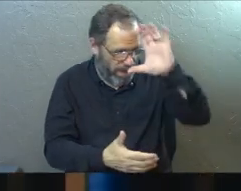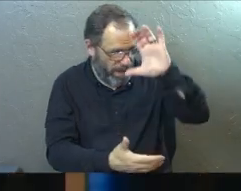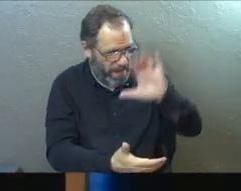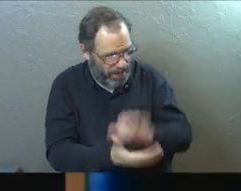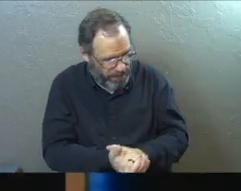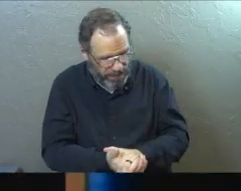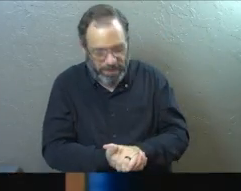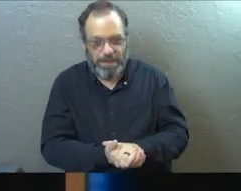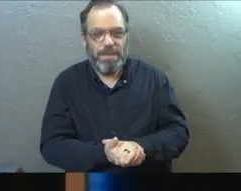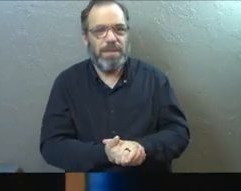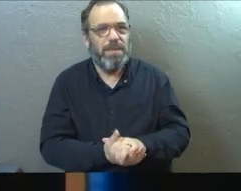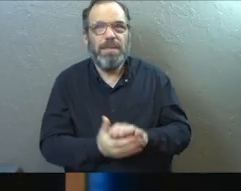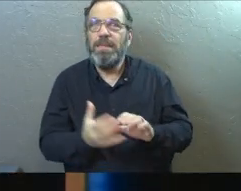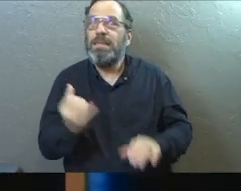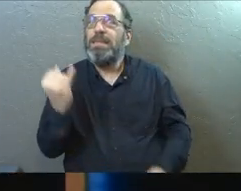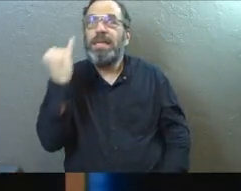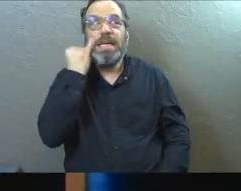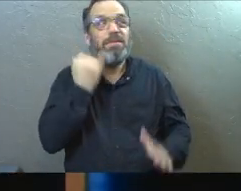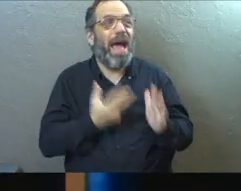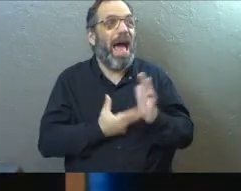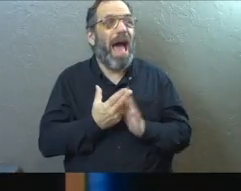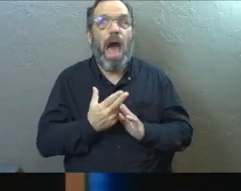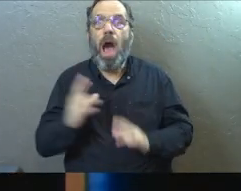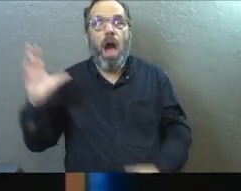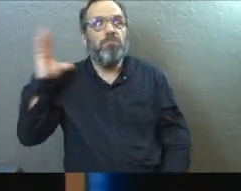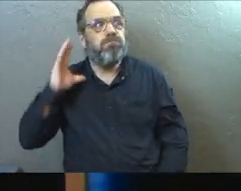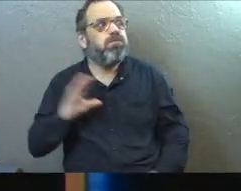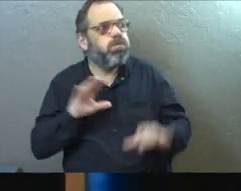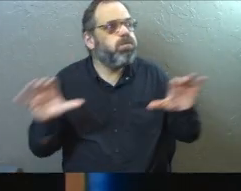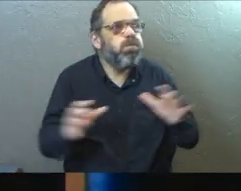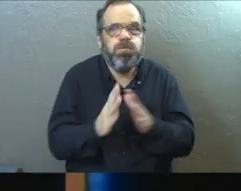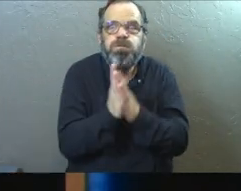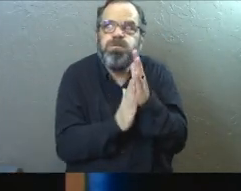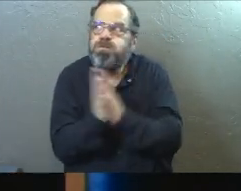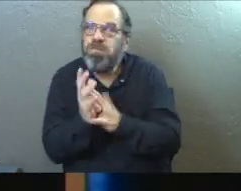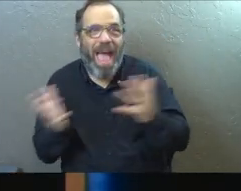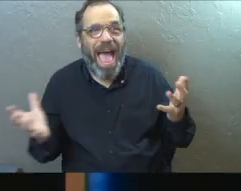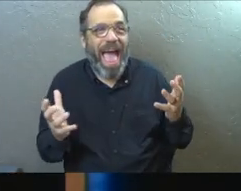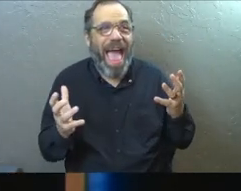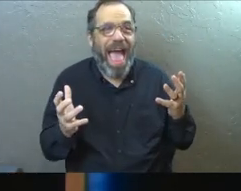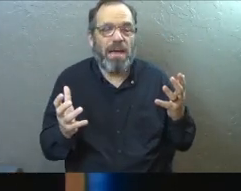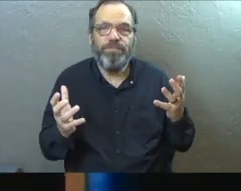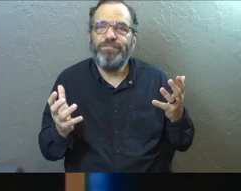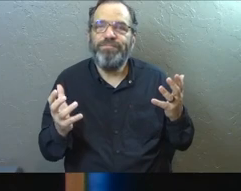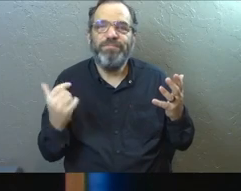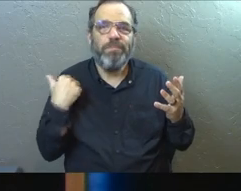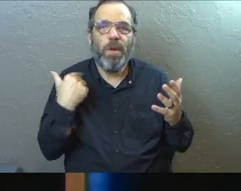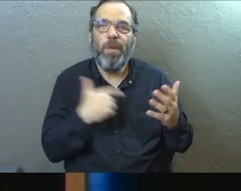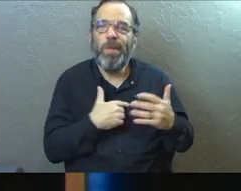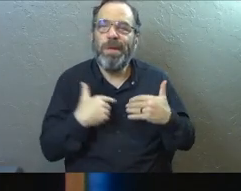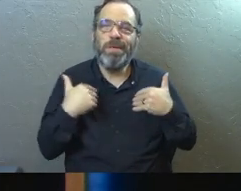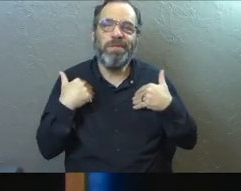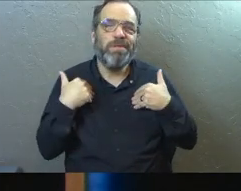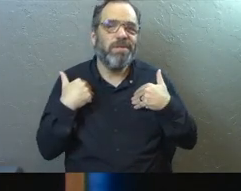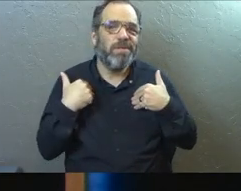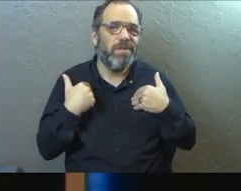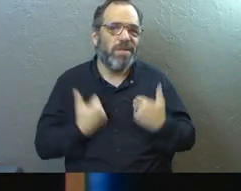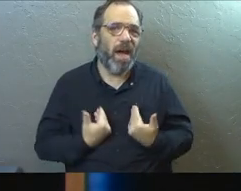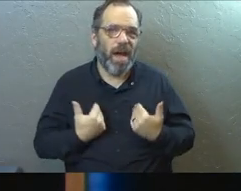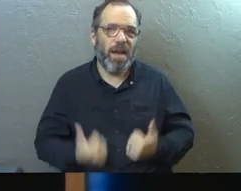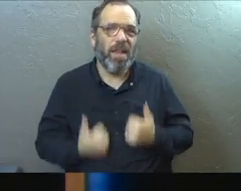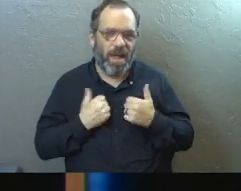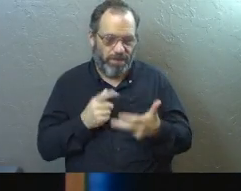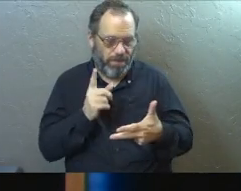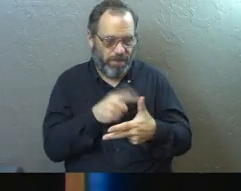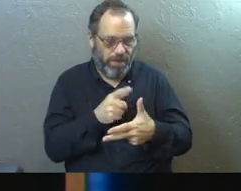relationship with, that, man, if we're being honest, there's so many things we used to do that we don't do, and it's just because we're tired. Life has happened to